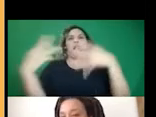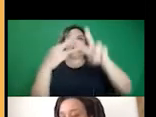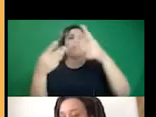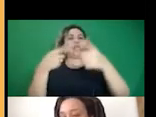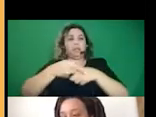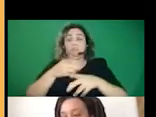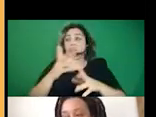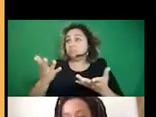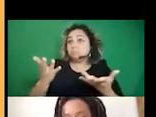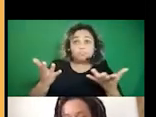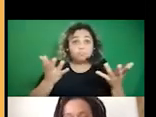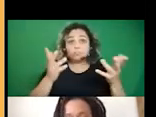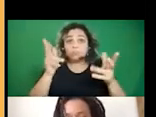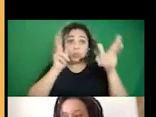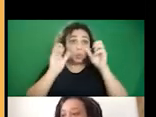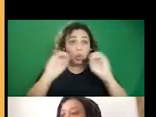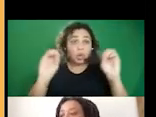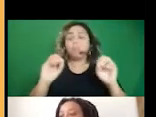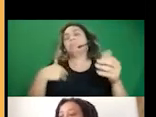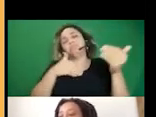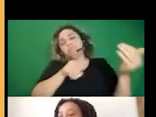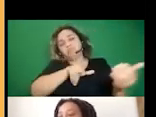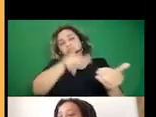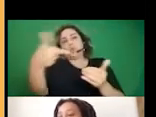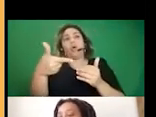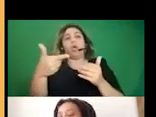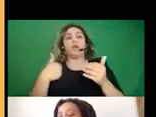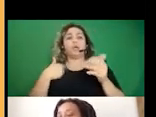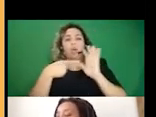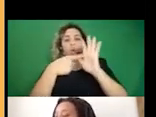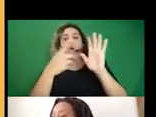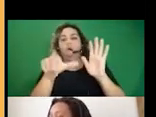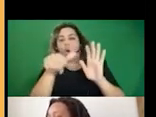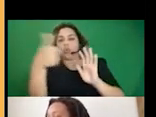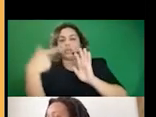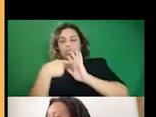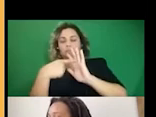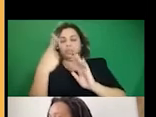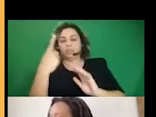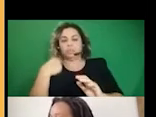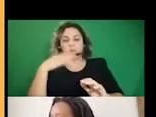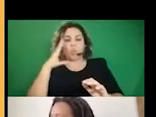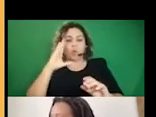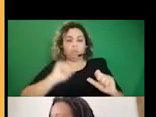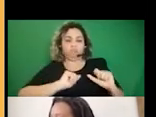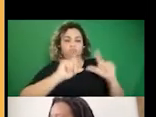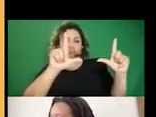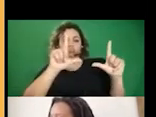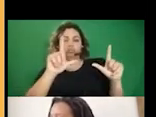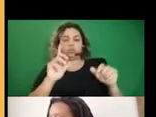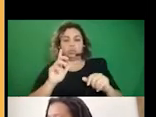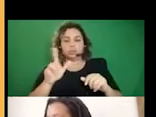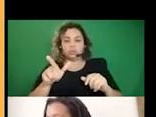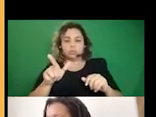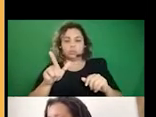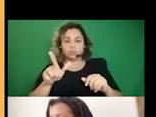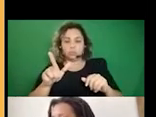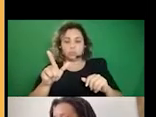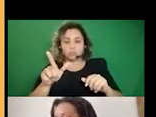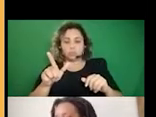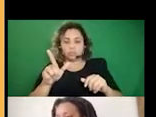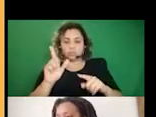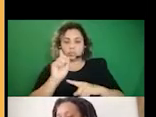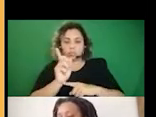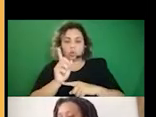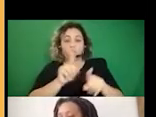not hearing anything. So I'm just going to keep going. Um, also just going to do a quick time check. Great.